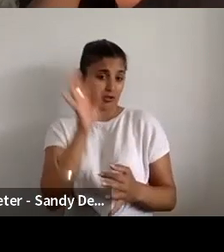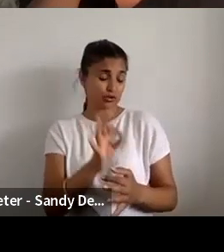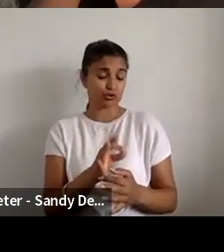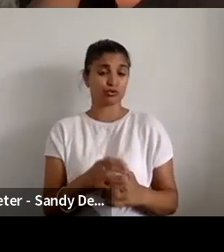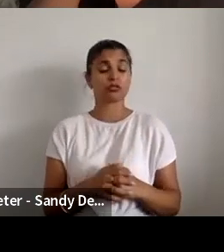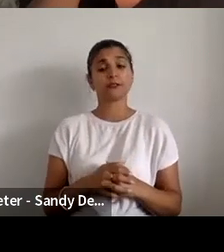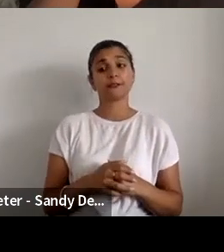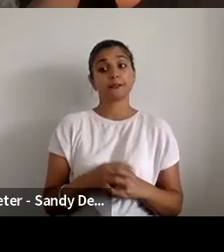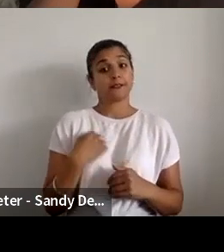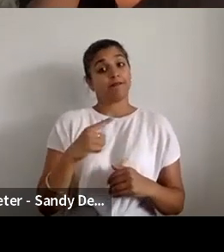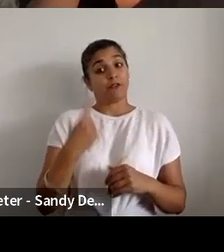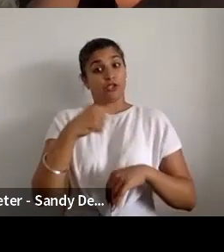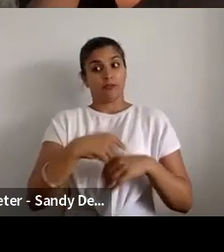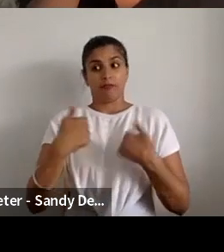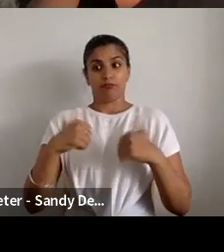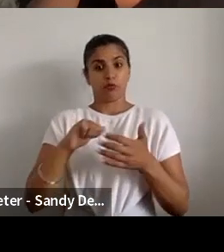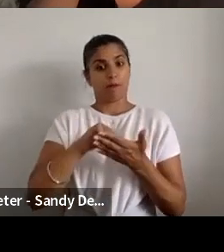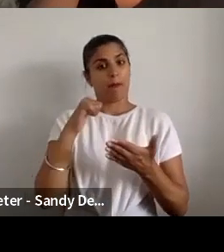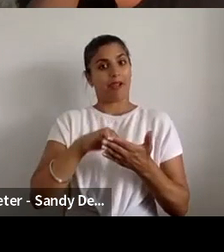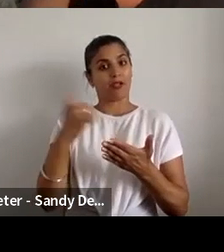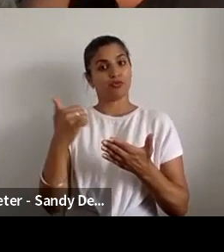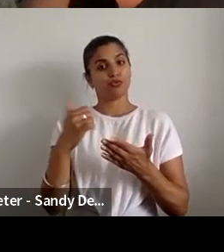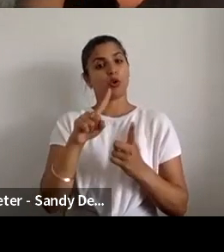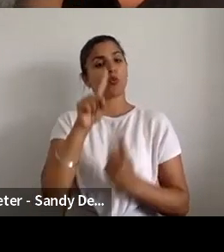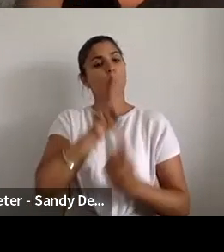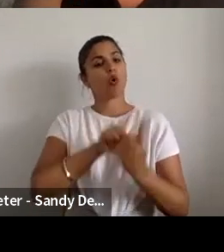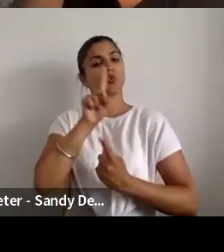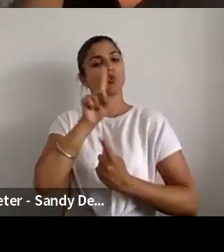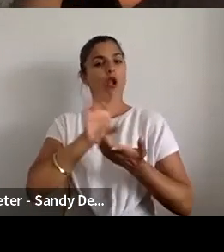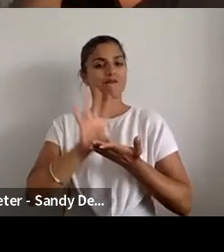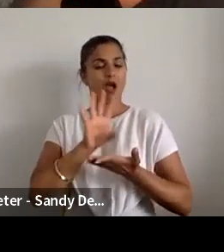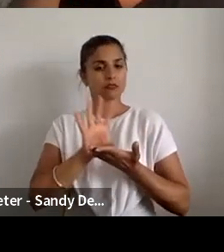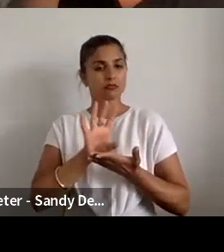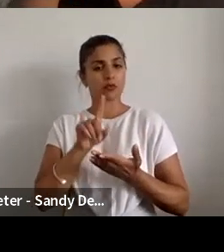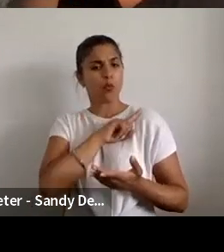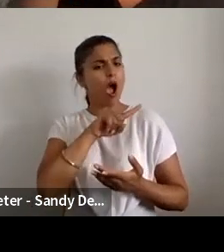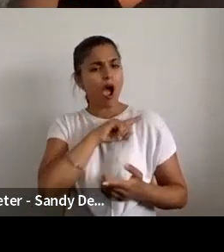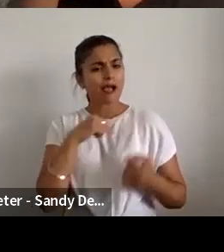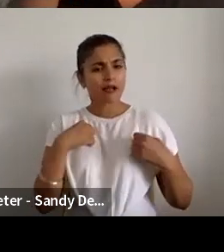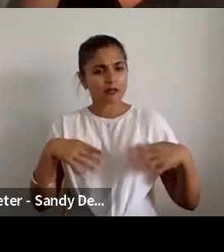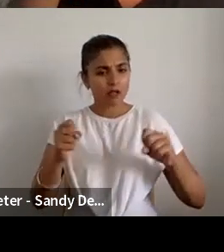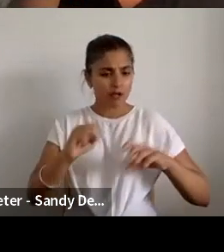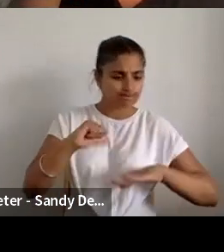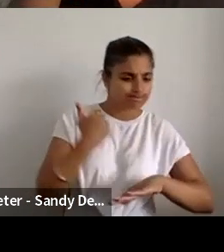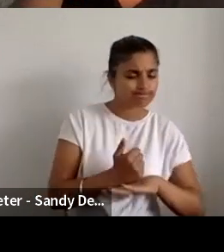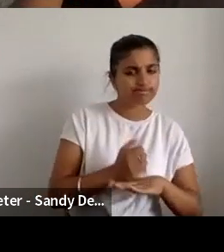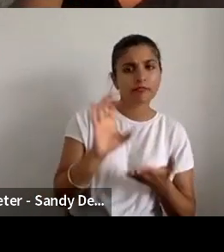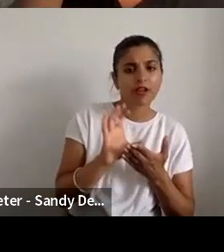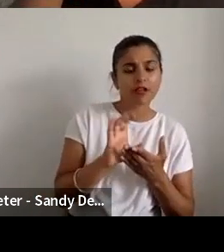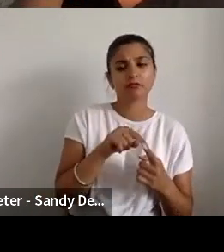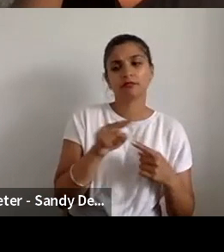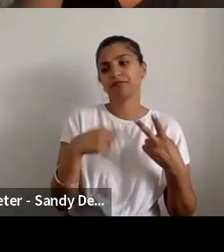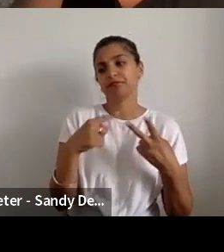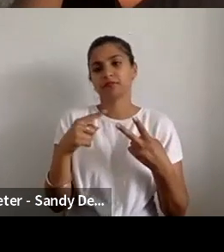for the first time really for the one to one fund from the very start, why we decided to run the fund. The thinking